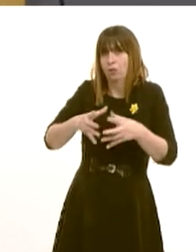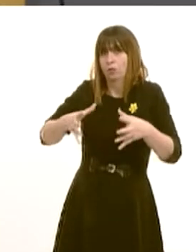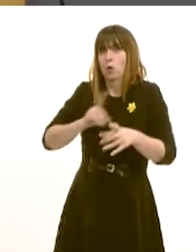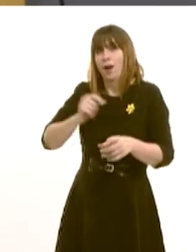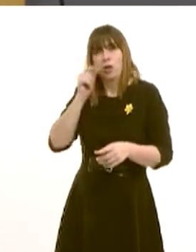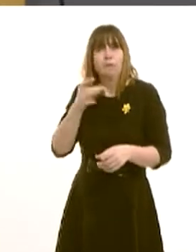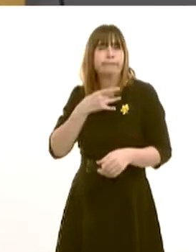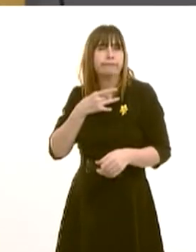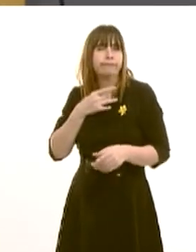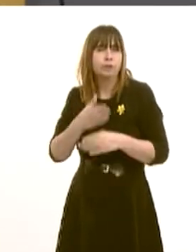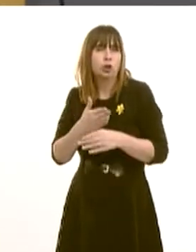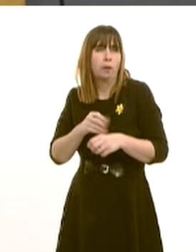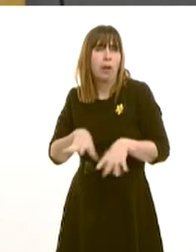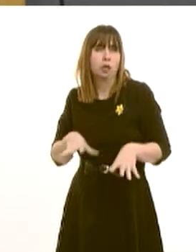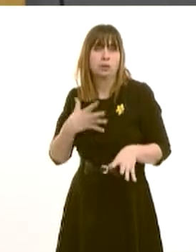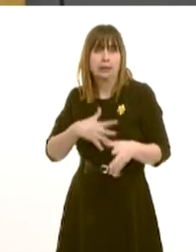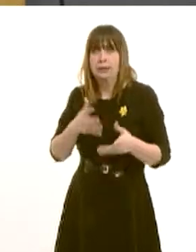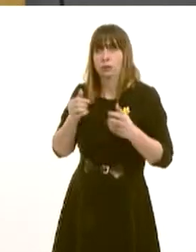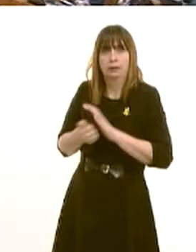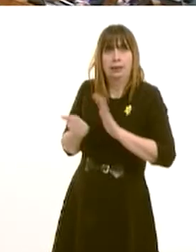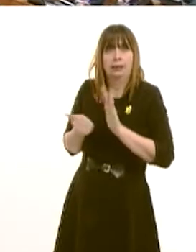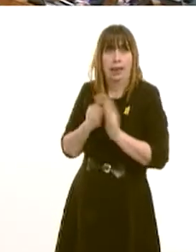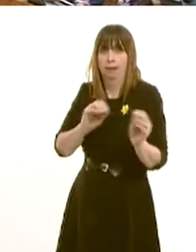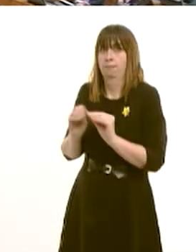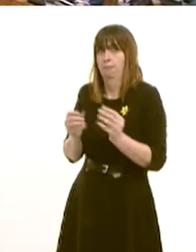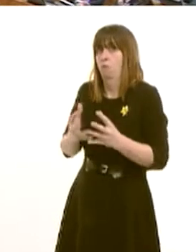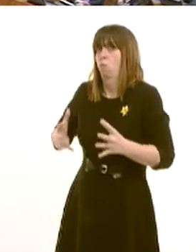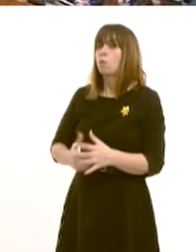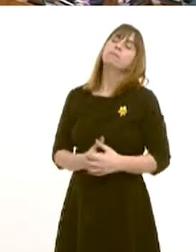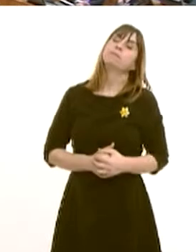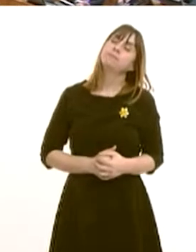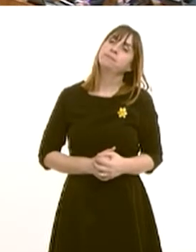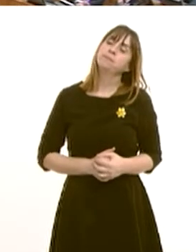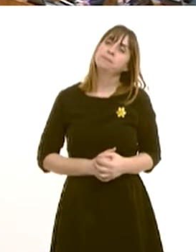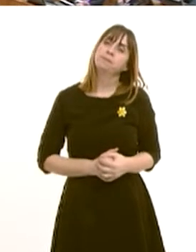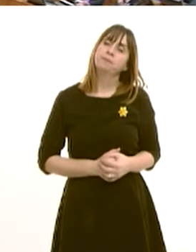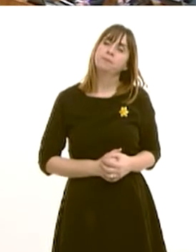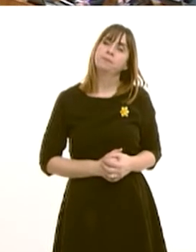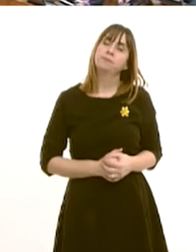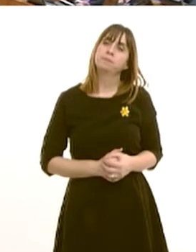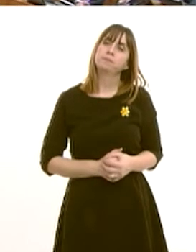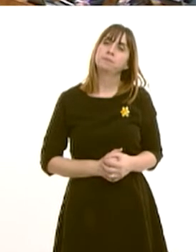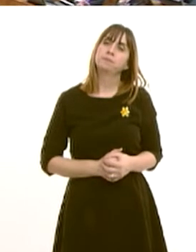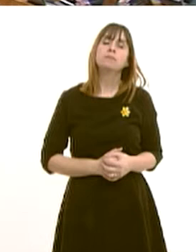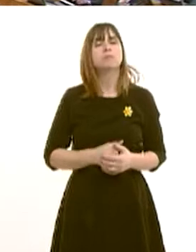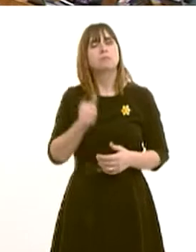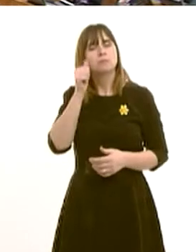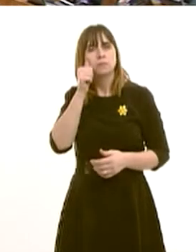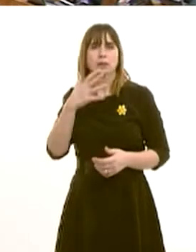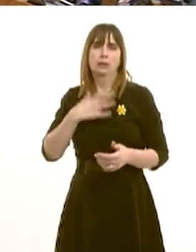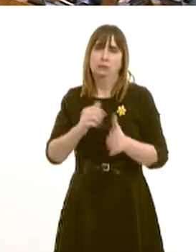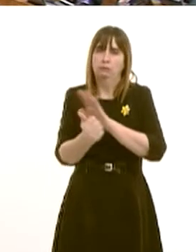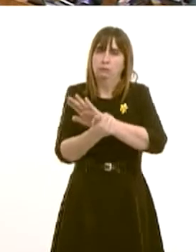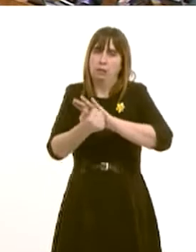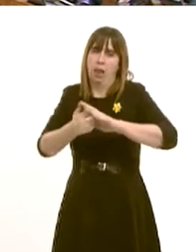risk at the moment. Ardolf Hussain. Thank you, Providing Officer. First Minister, as well as any investment in bringing skills